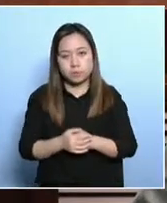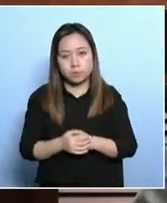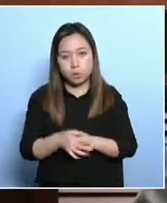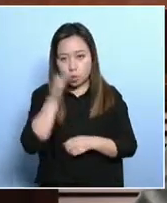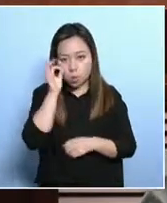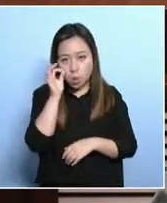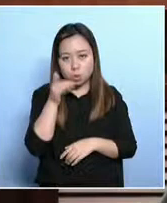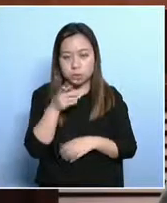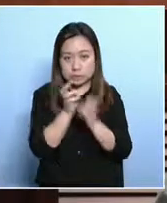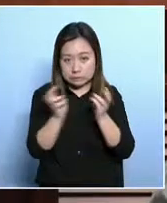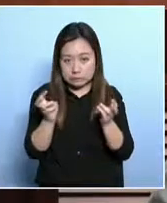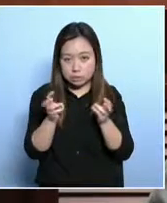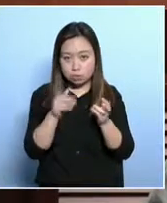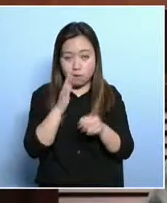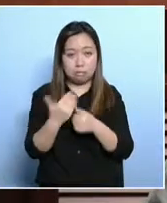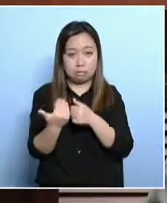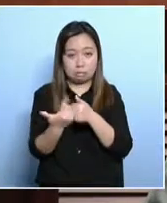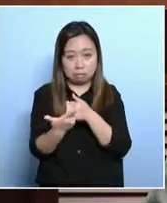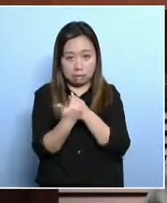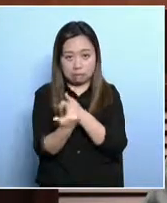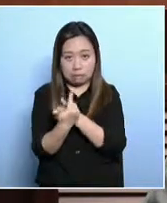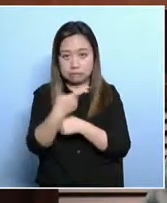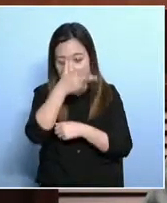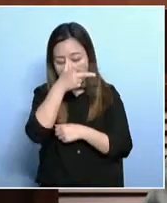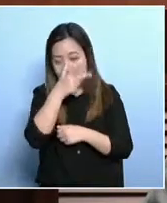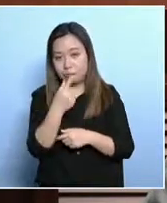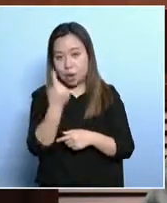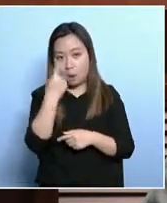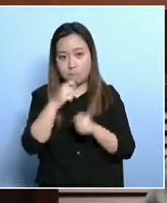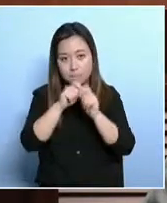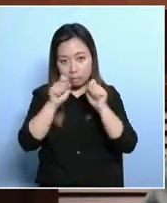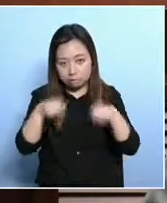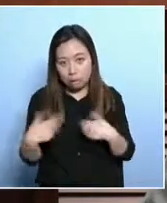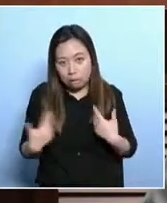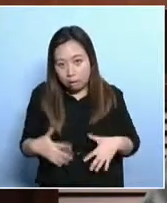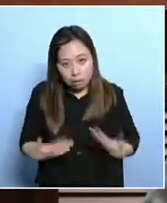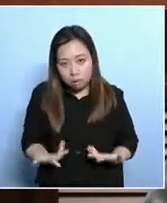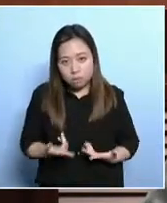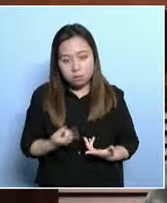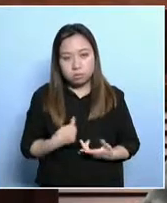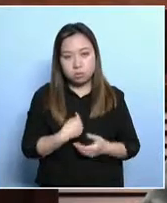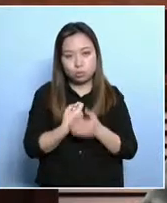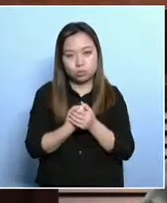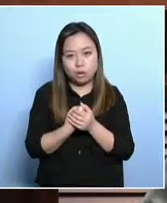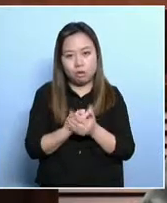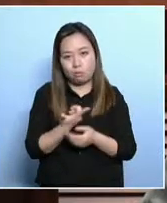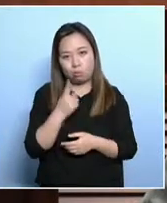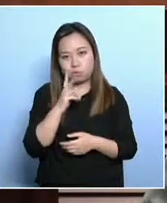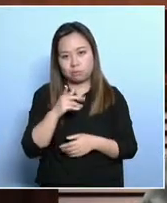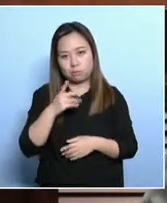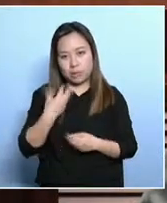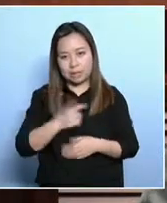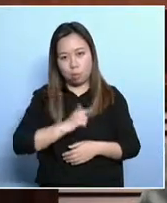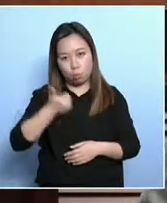come up with appropriate policies. Now, if the poverty line is only to remind the